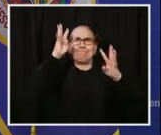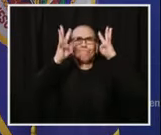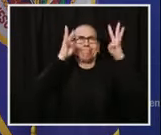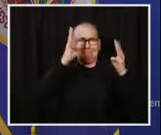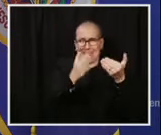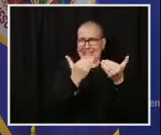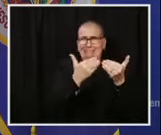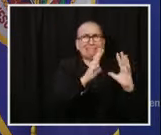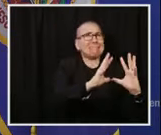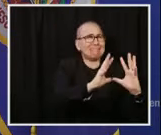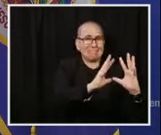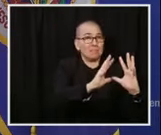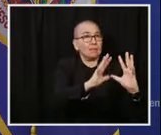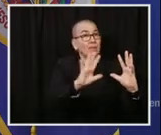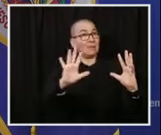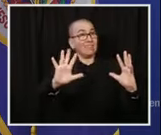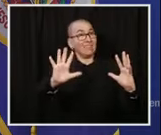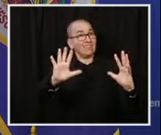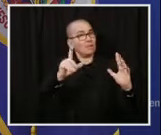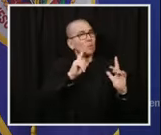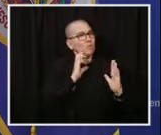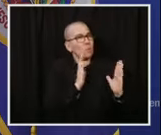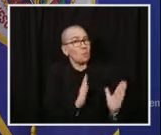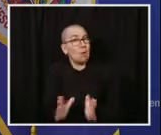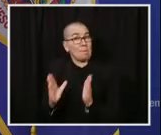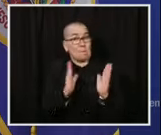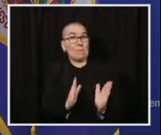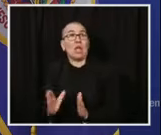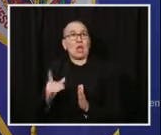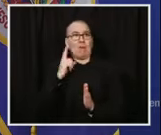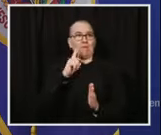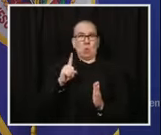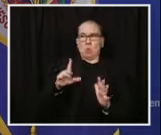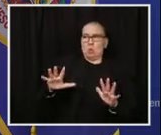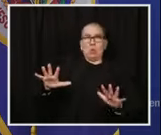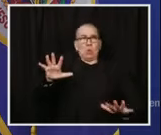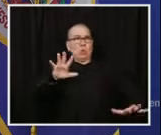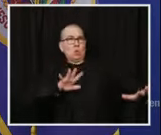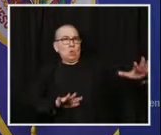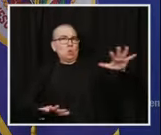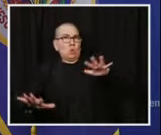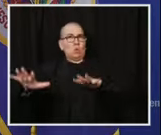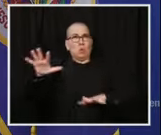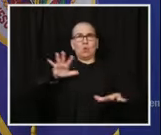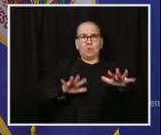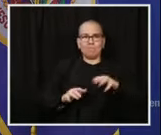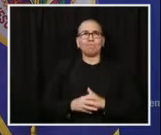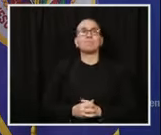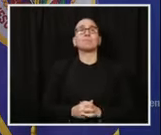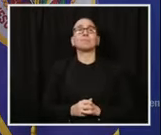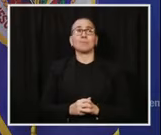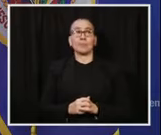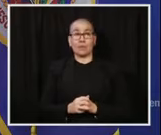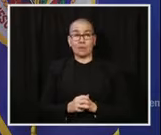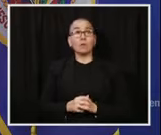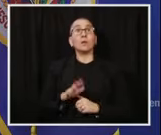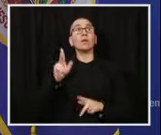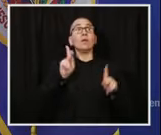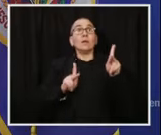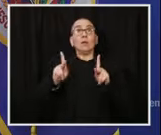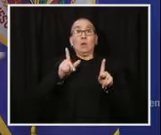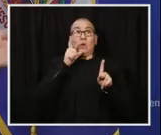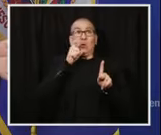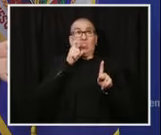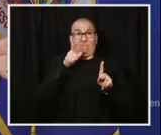it's preparing food or changing linen or being there to help with programming, all of those things. Those people don't live there. They live in your communities.